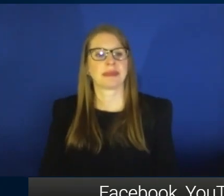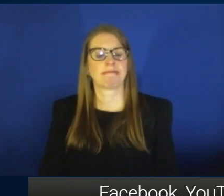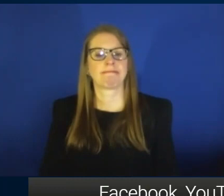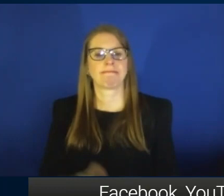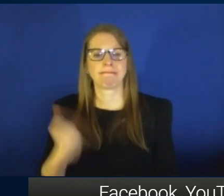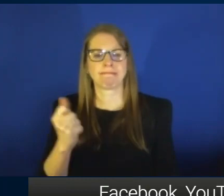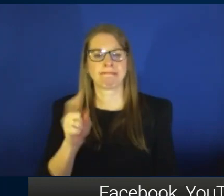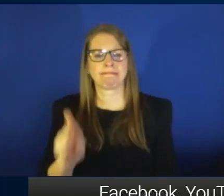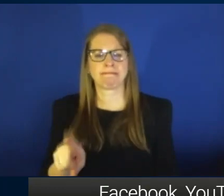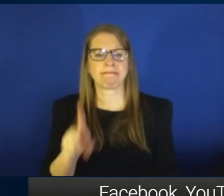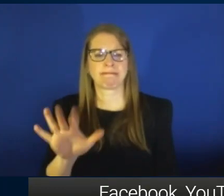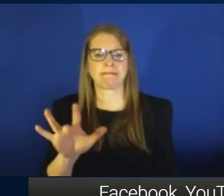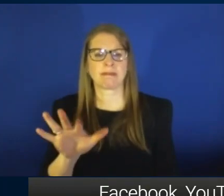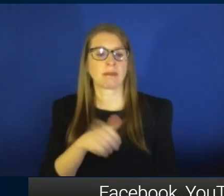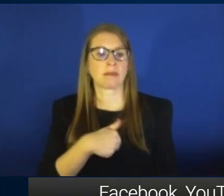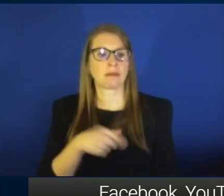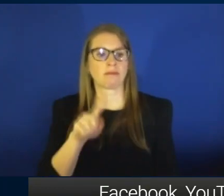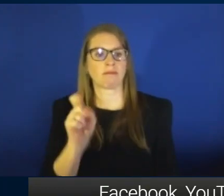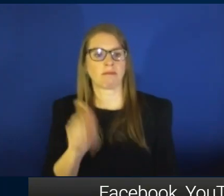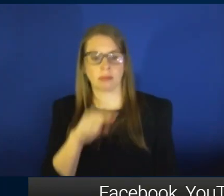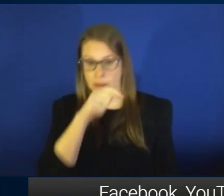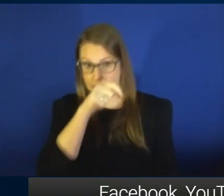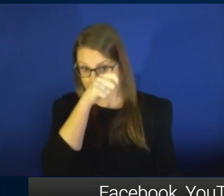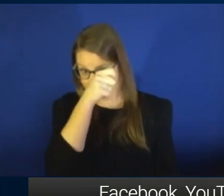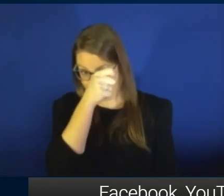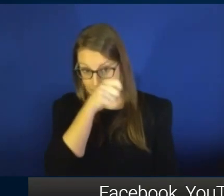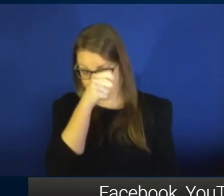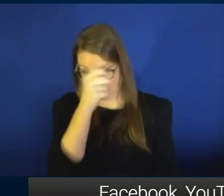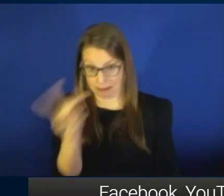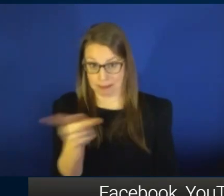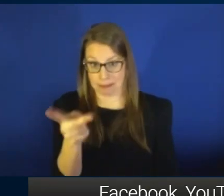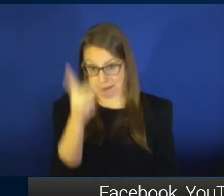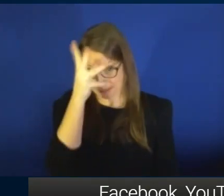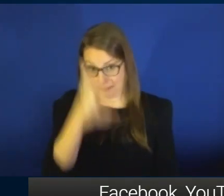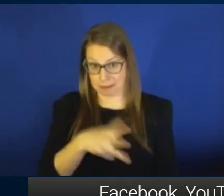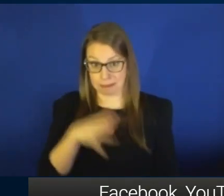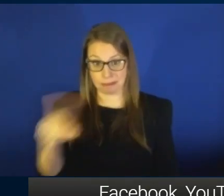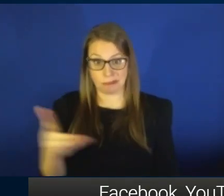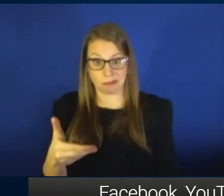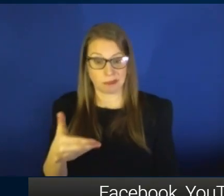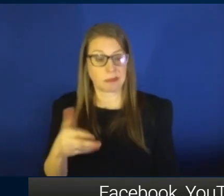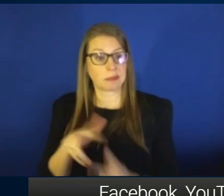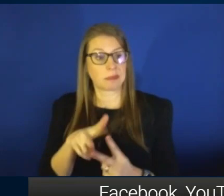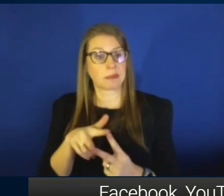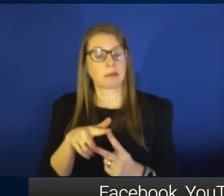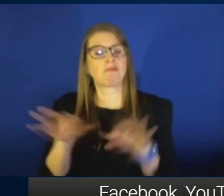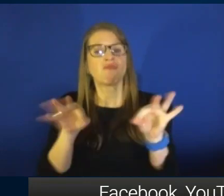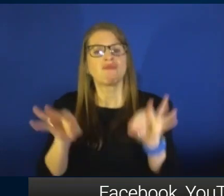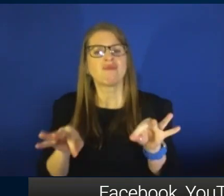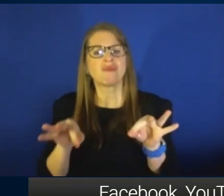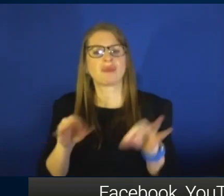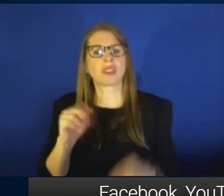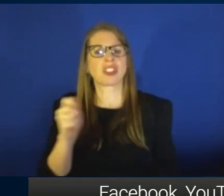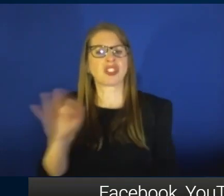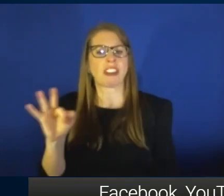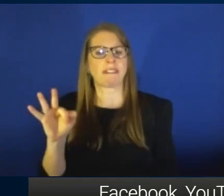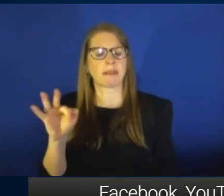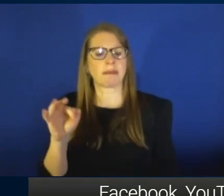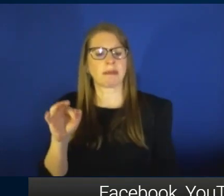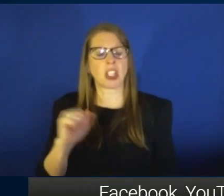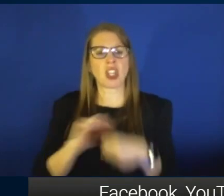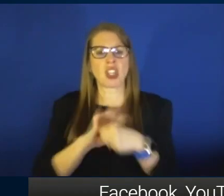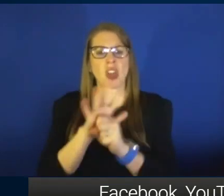Well, let me ask. I want to ask our guests, Jeff and Dr. Johnson, kind of walk us through, Jeff, just kind of how COVID has